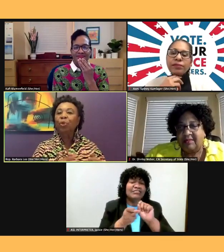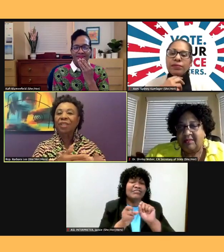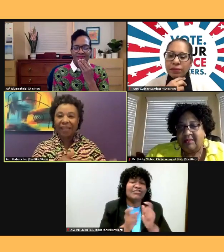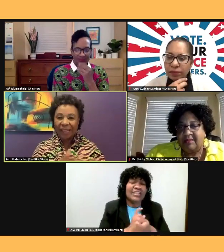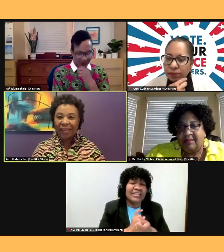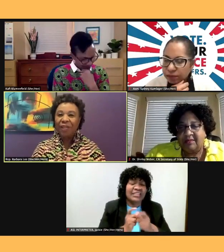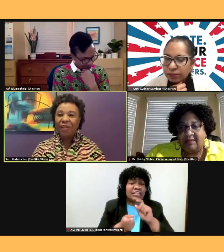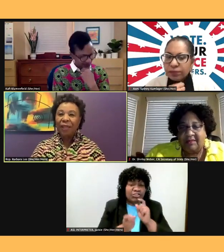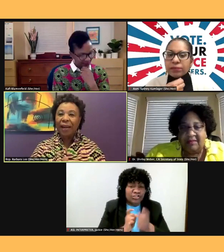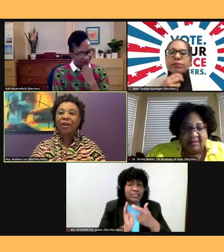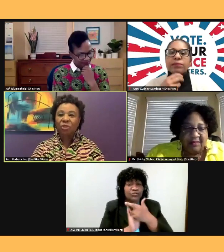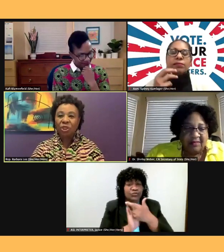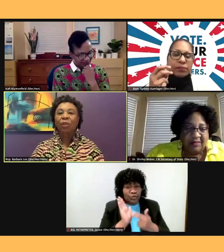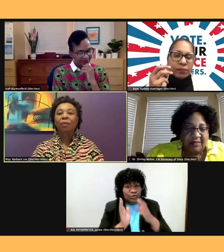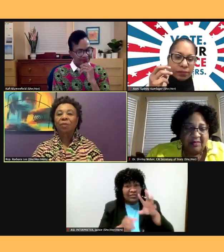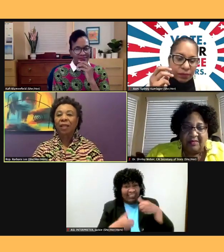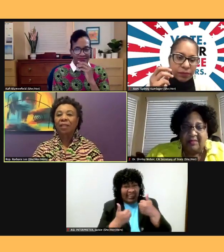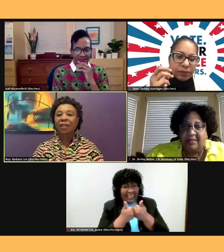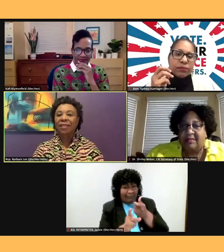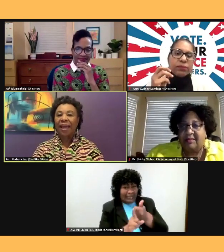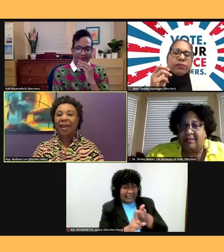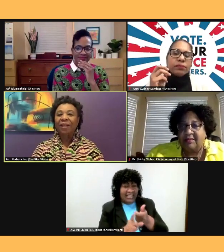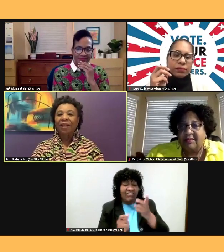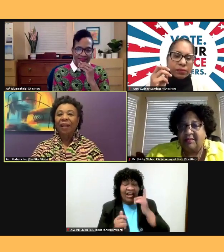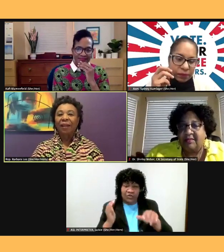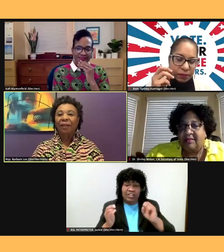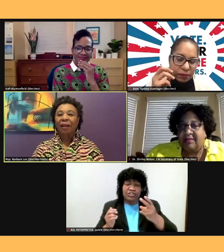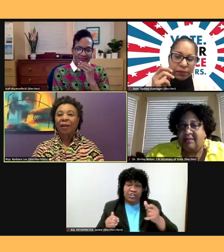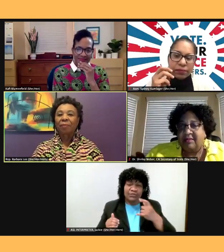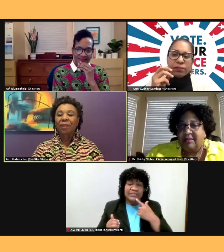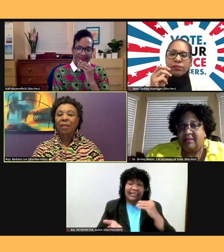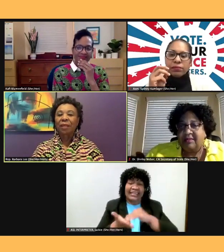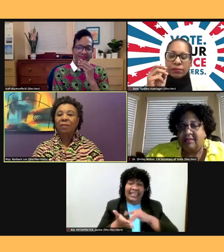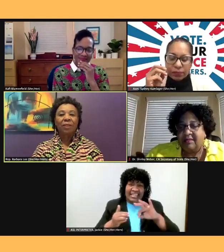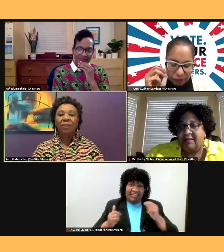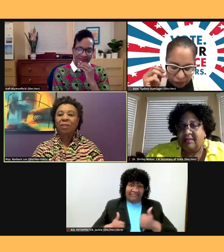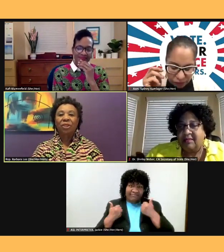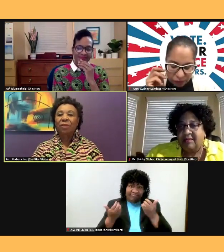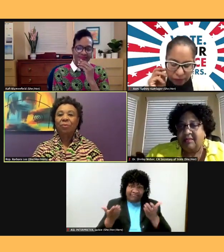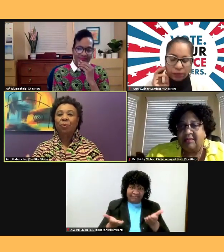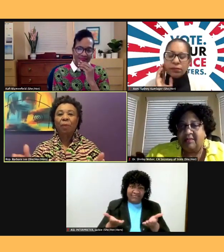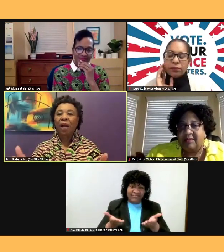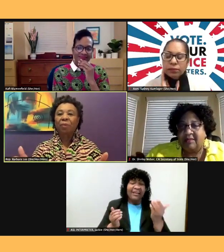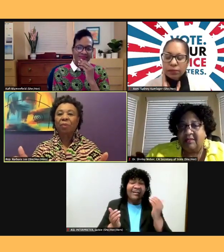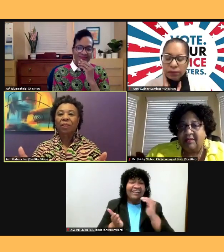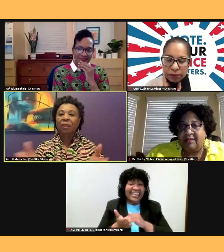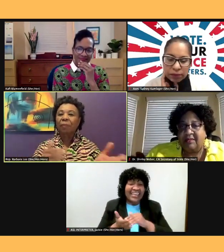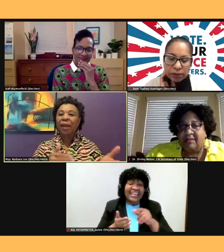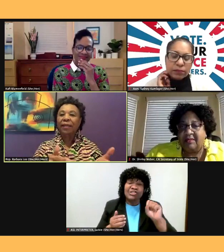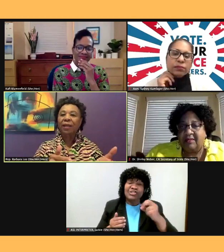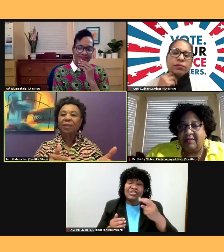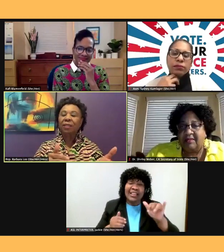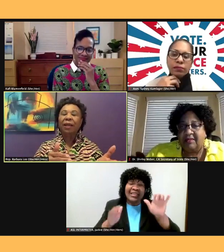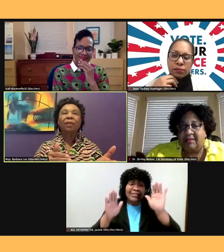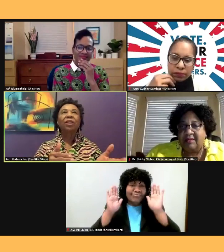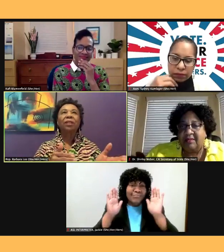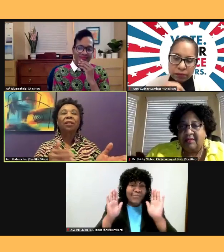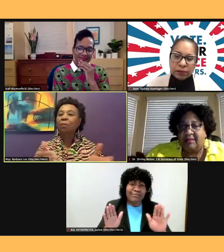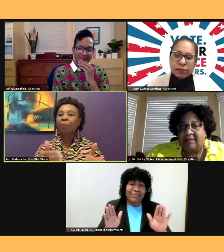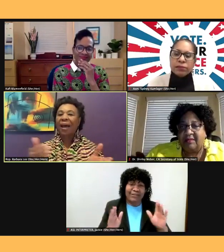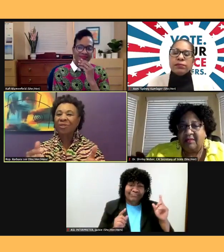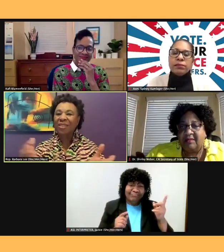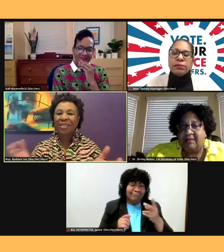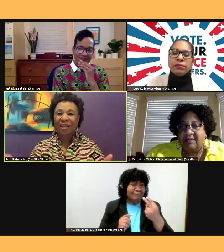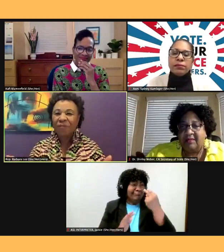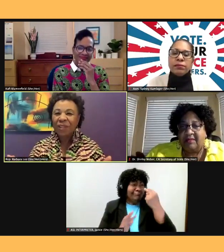And I know she would keep telling us that. And, and, you know, she was remarkable to look back now and see how she did this by herself.